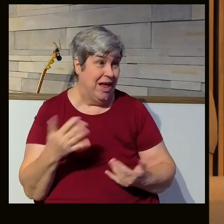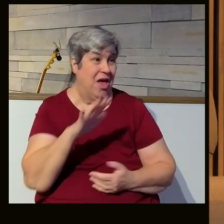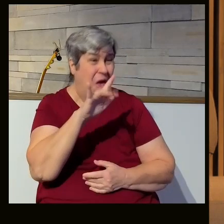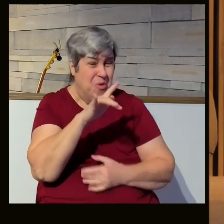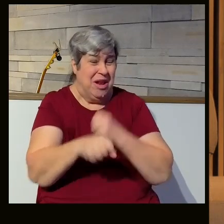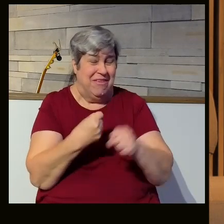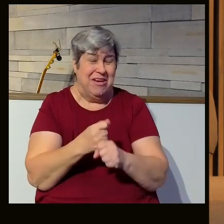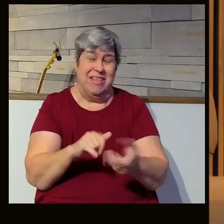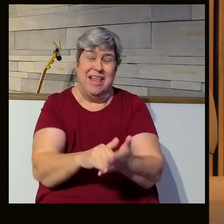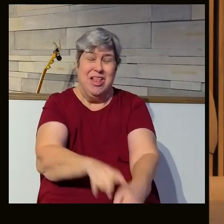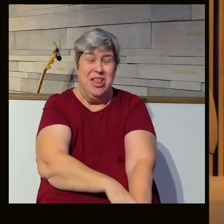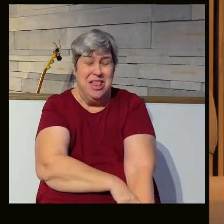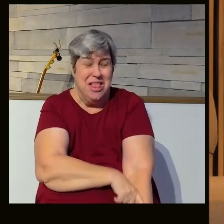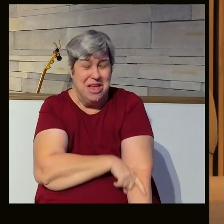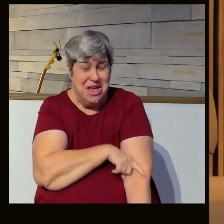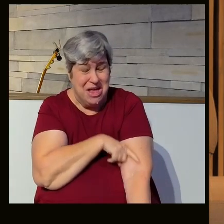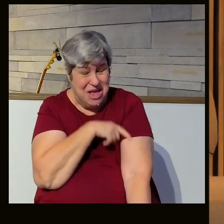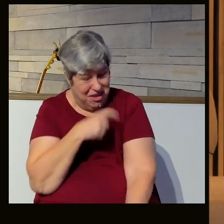25 years. That's a long time.